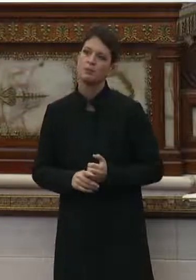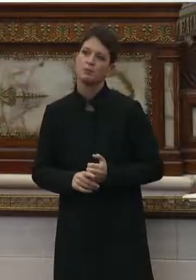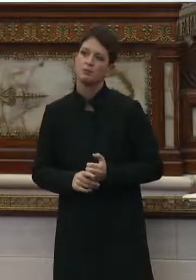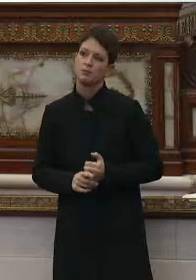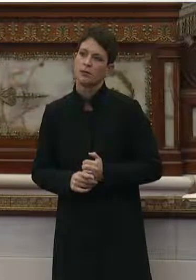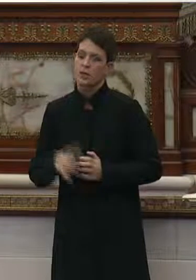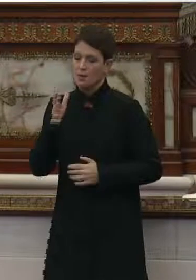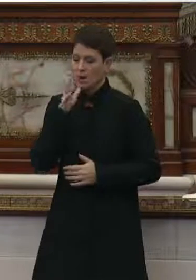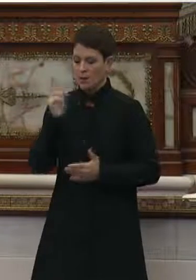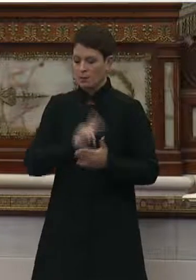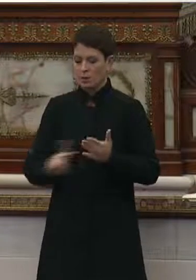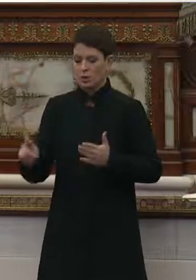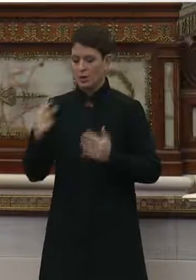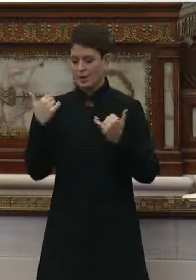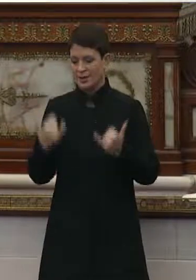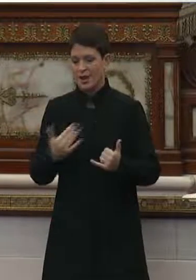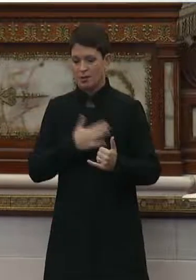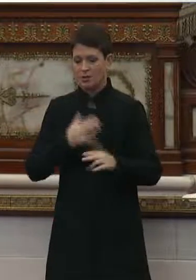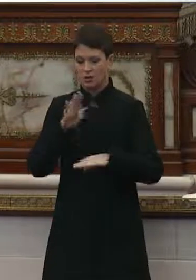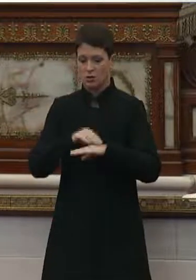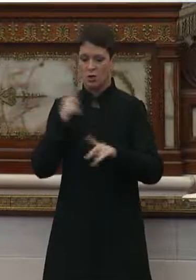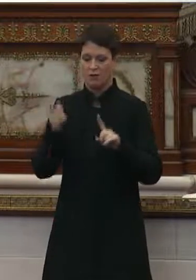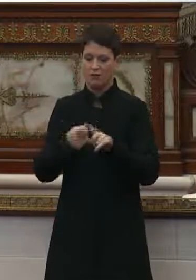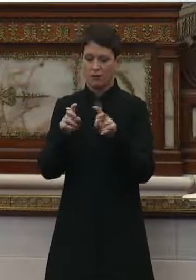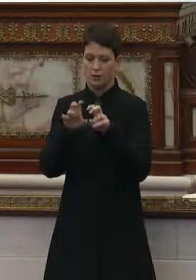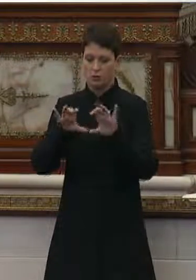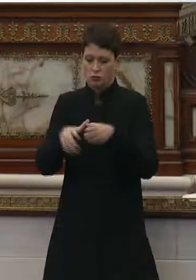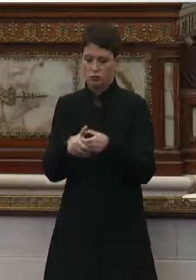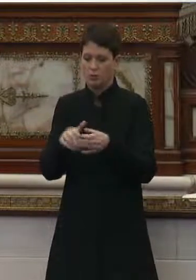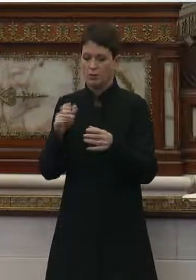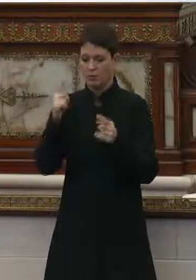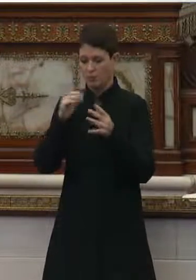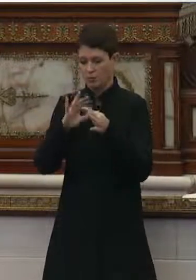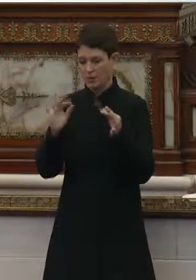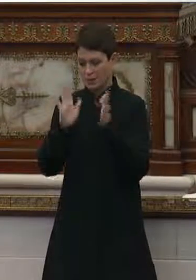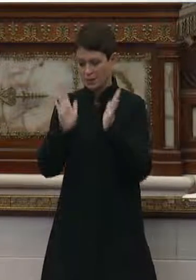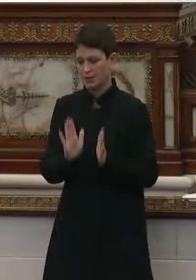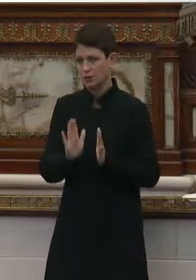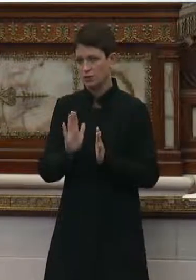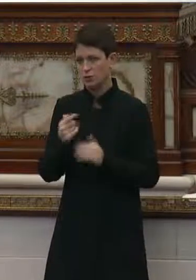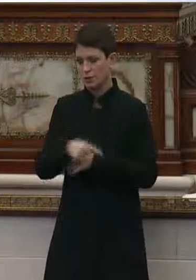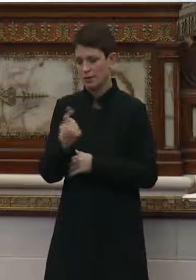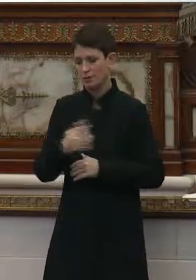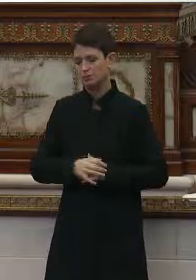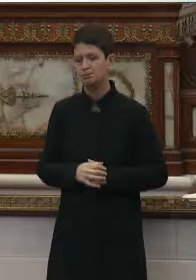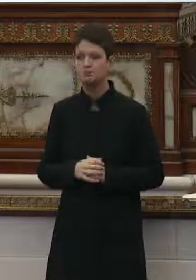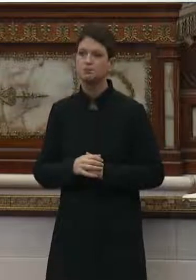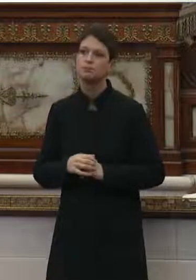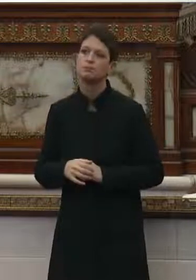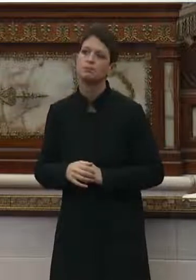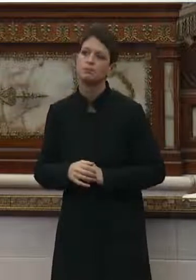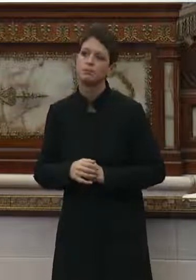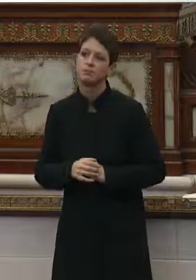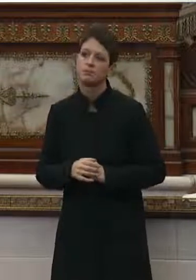And Madam Clerk, will you now please call the first panel of witnesses that we have to testify this afternoon?